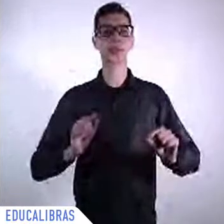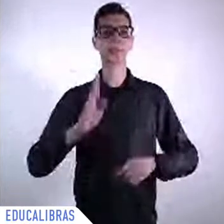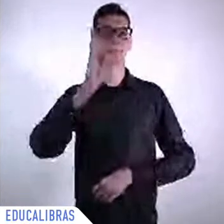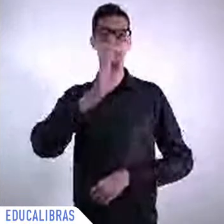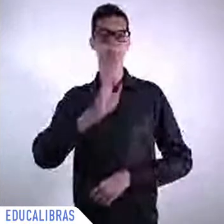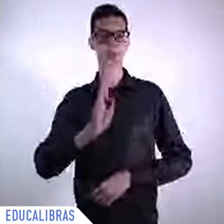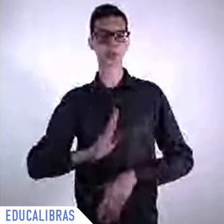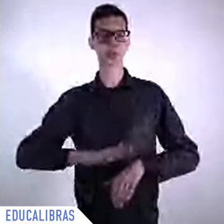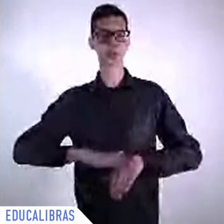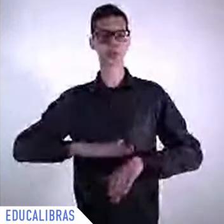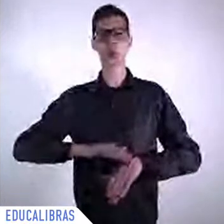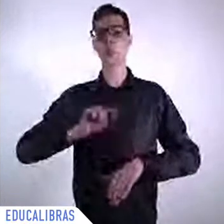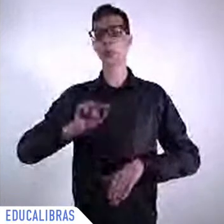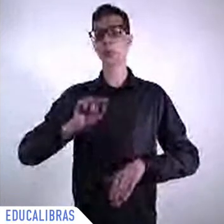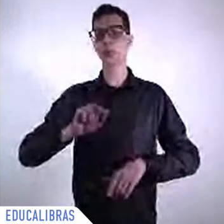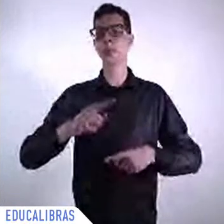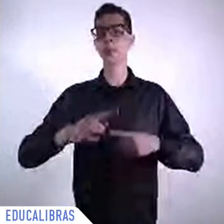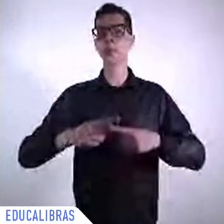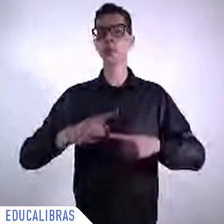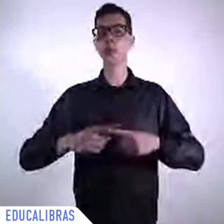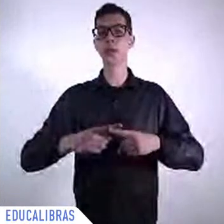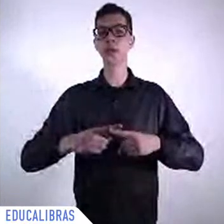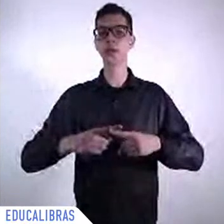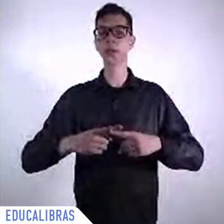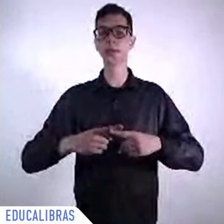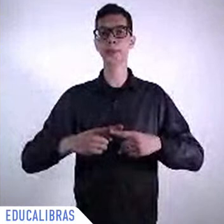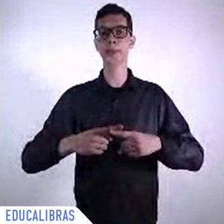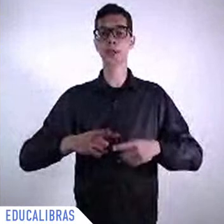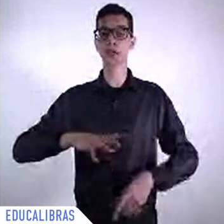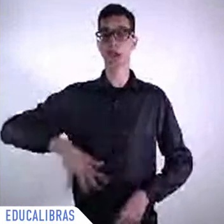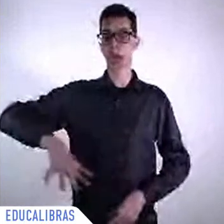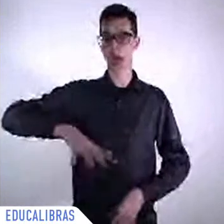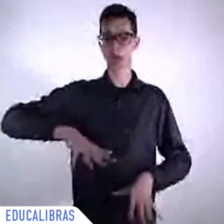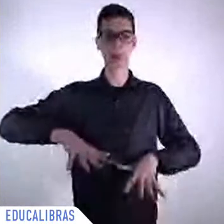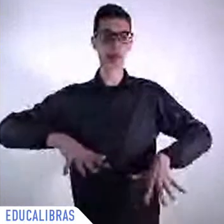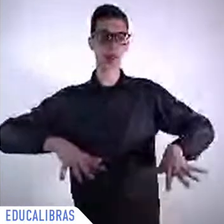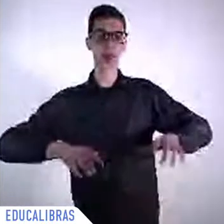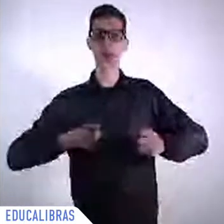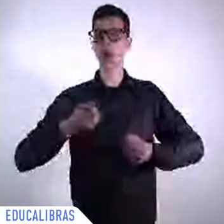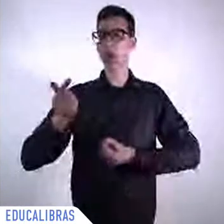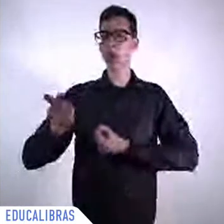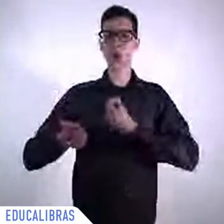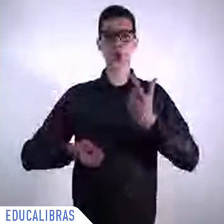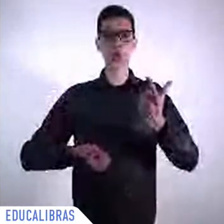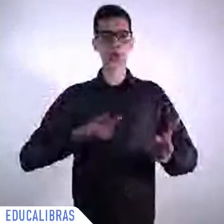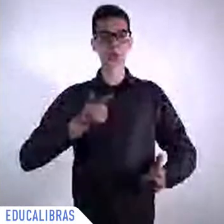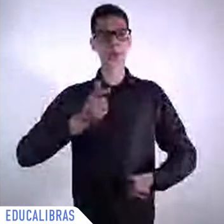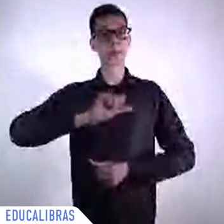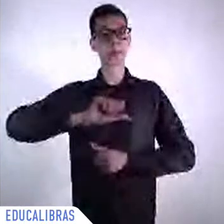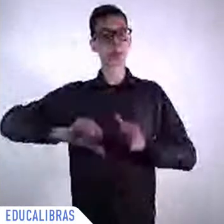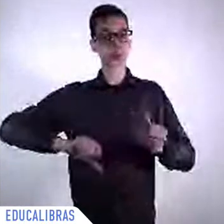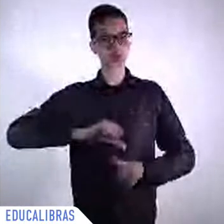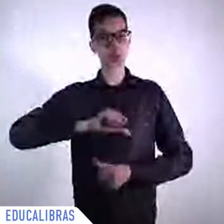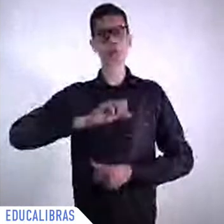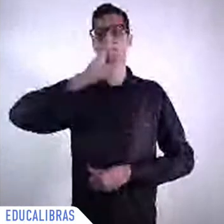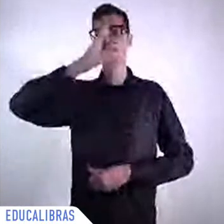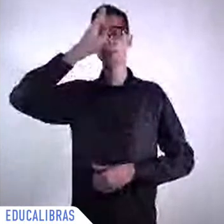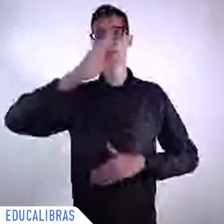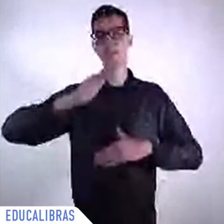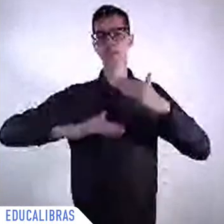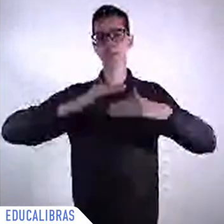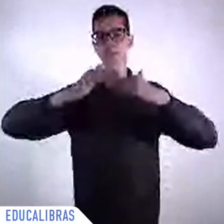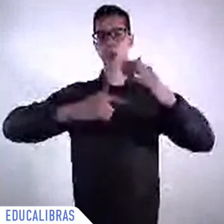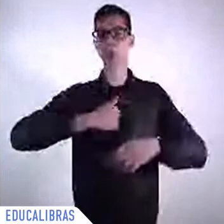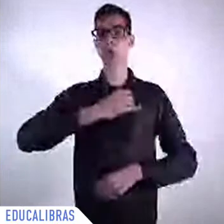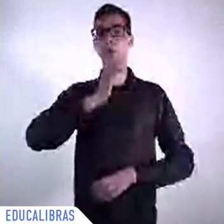approaches to development and I would just like to give one example because I give it very often, not just in this conference because this is a